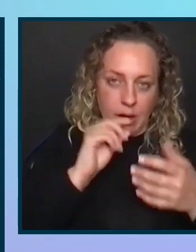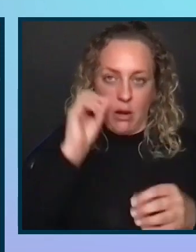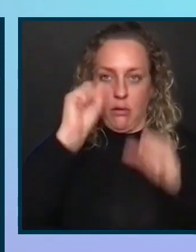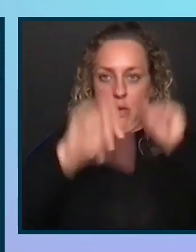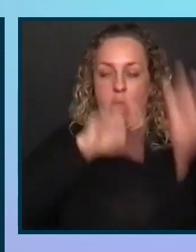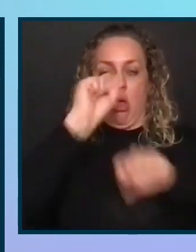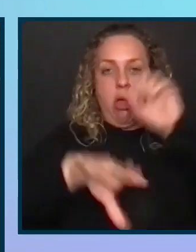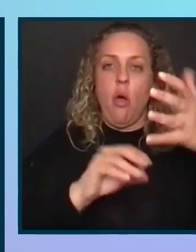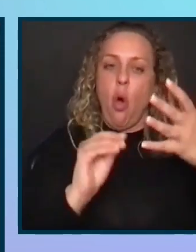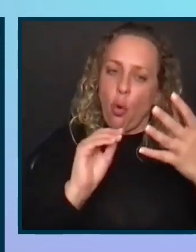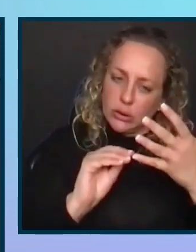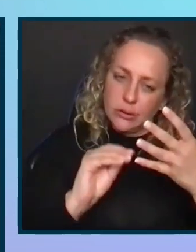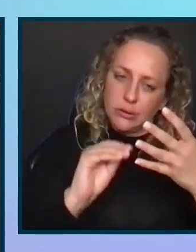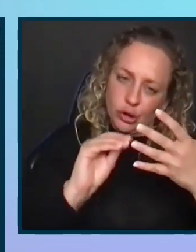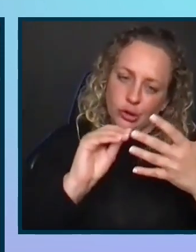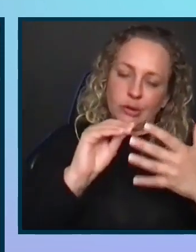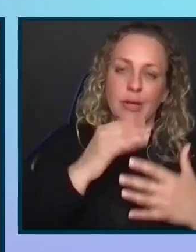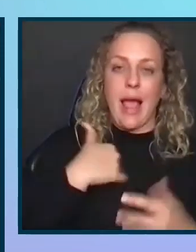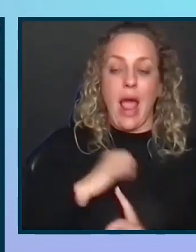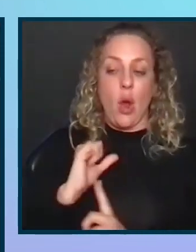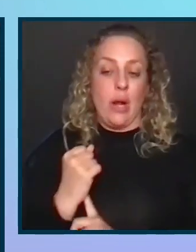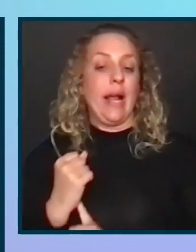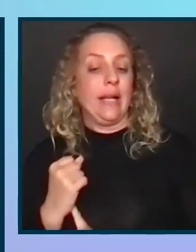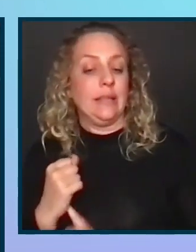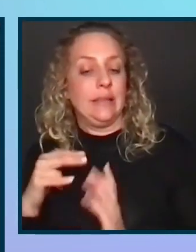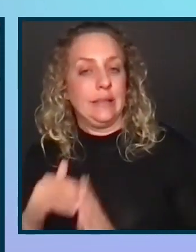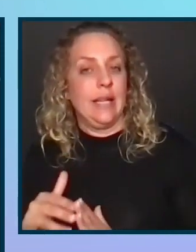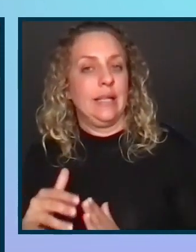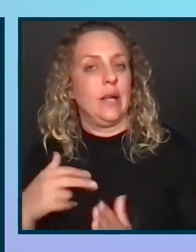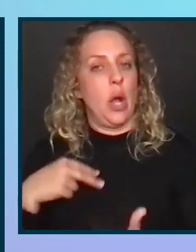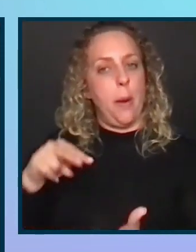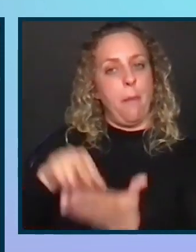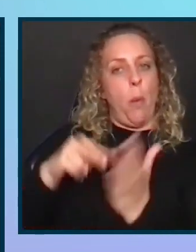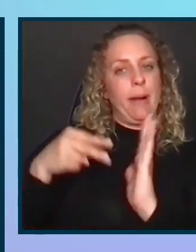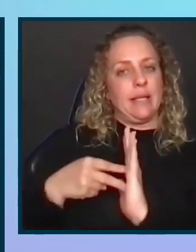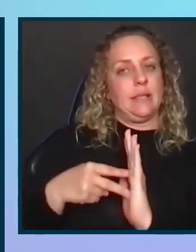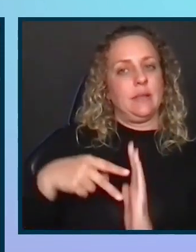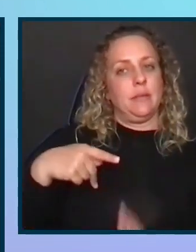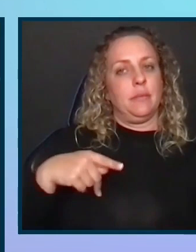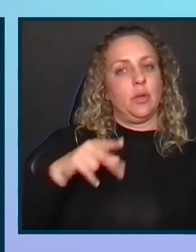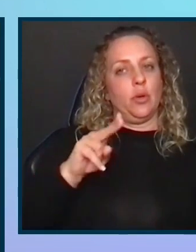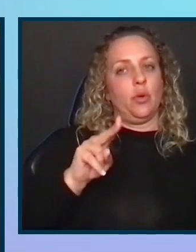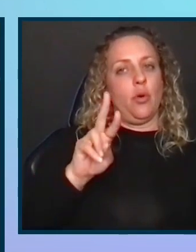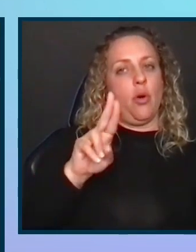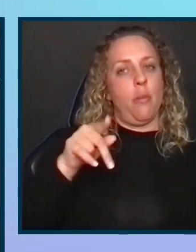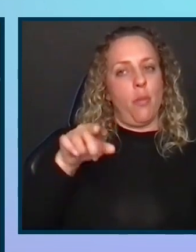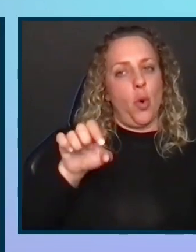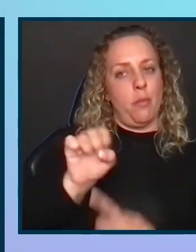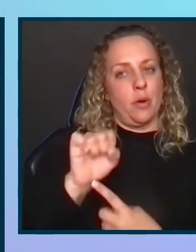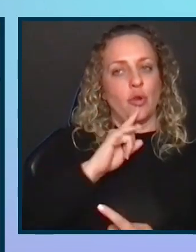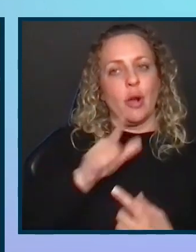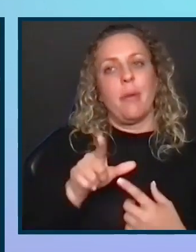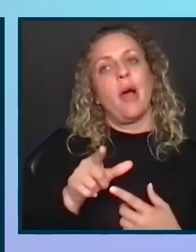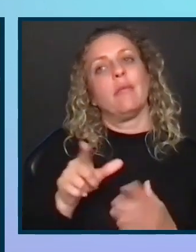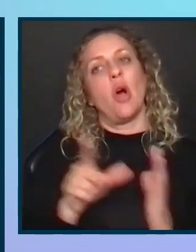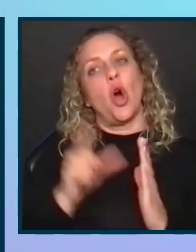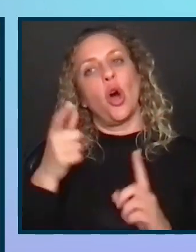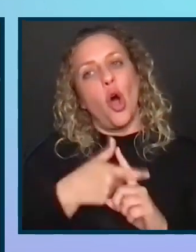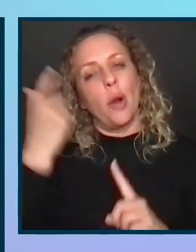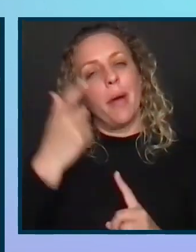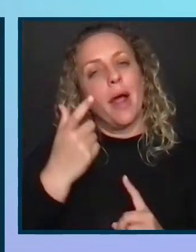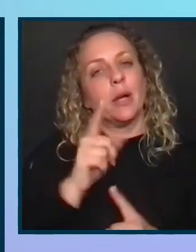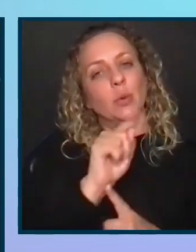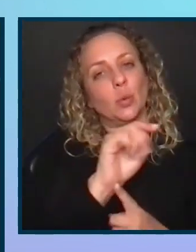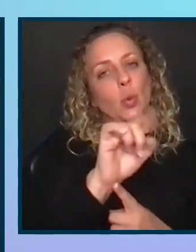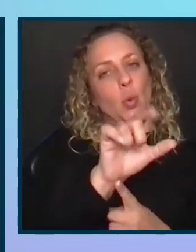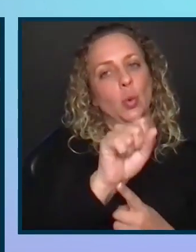case studies was on purpose. And that was when we talked about automated tools and axe dev tools being one of